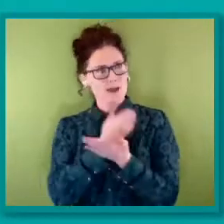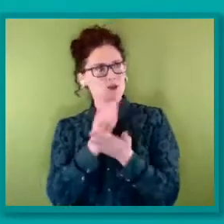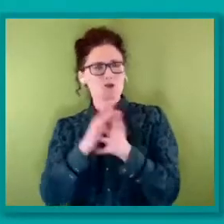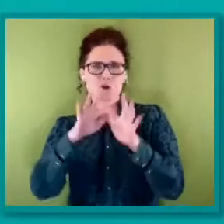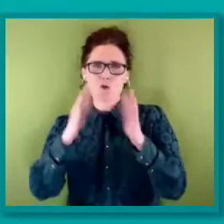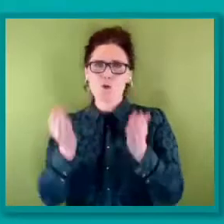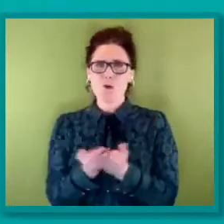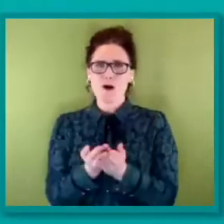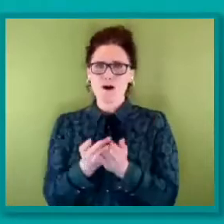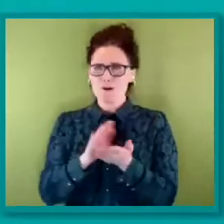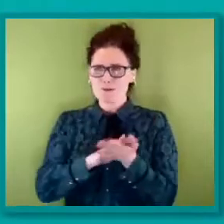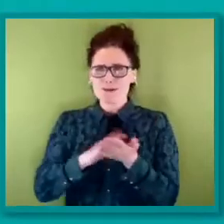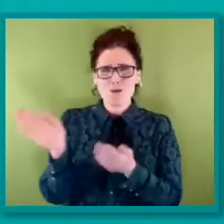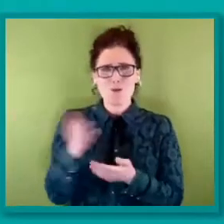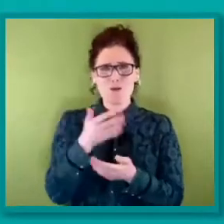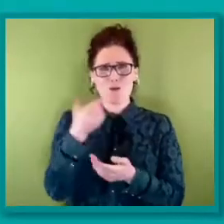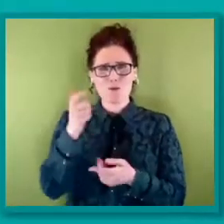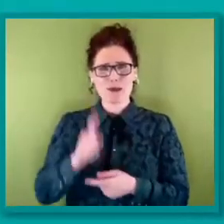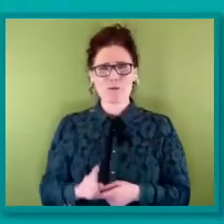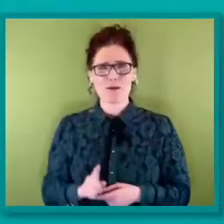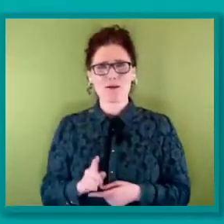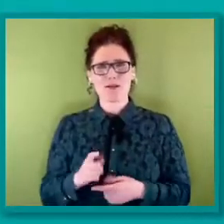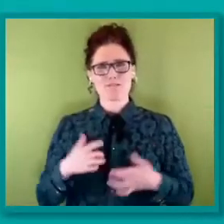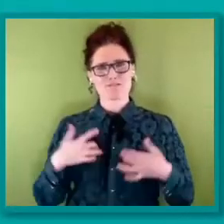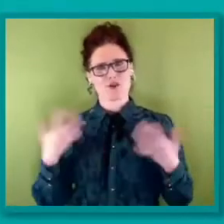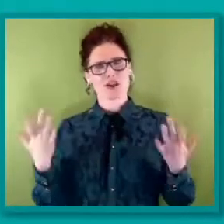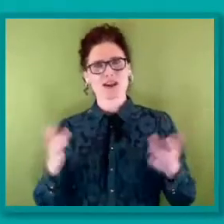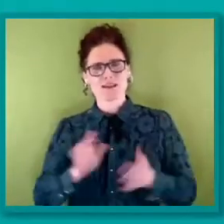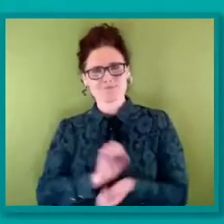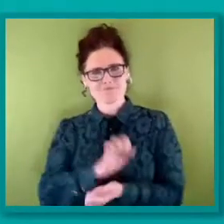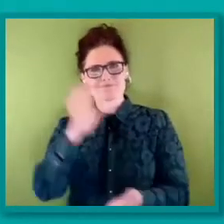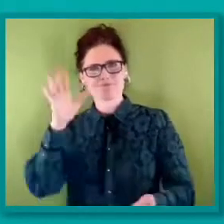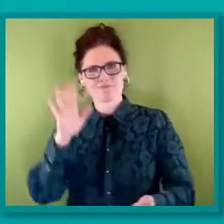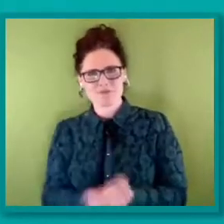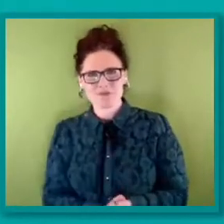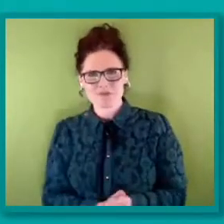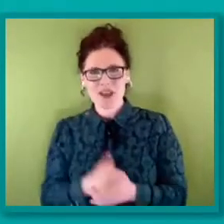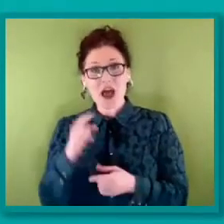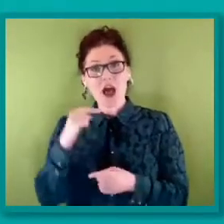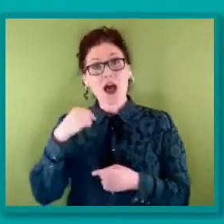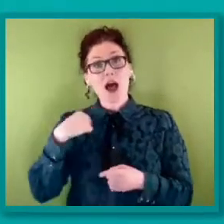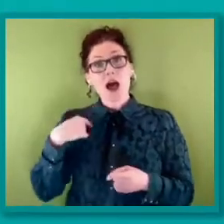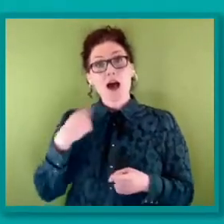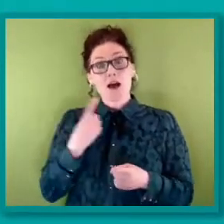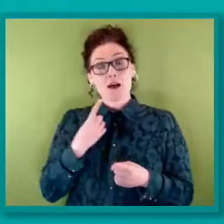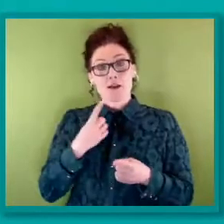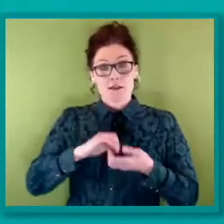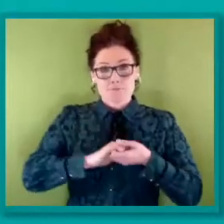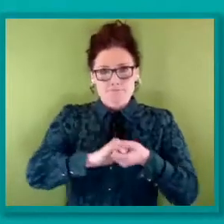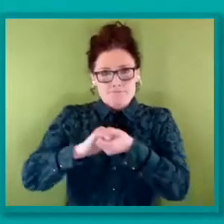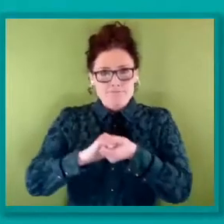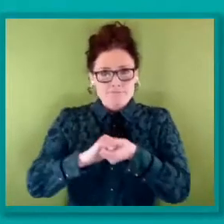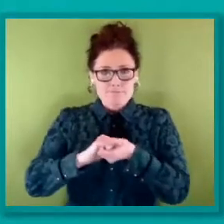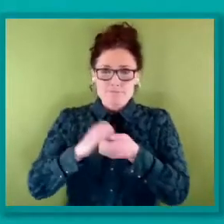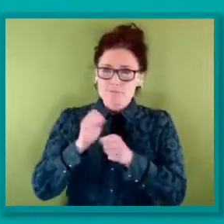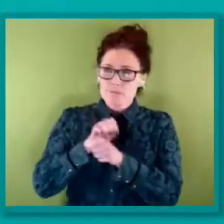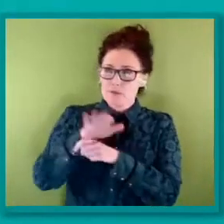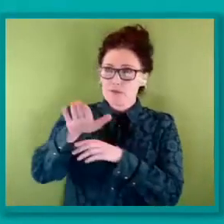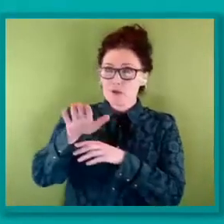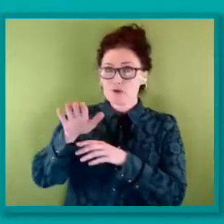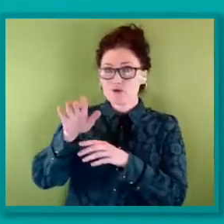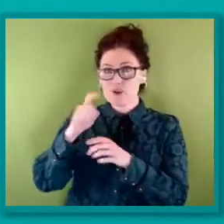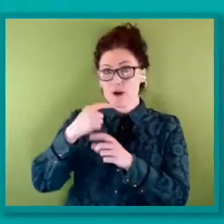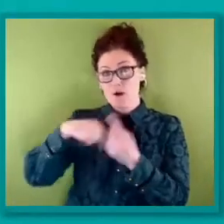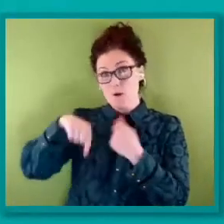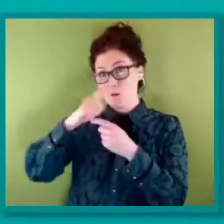where we are today, that progress we've built, the consensus we've built, and that future we imagine, it's under threat. We know that